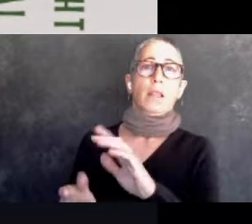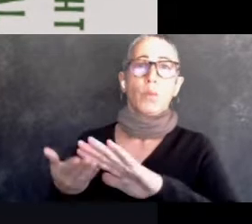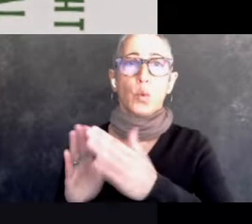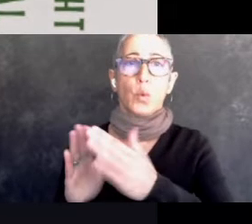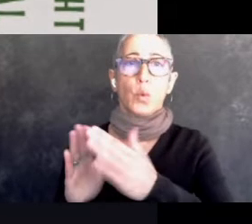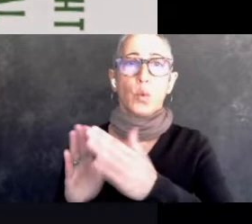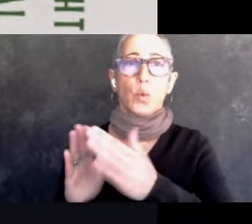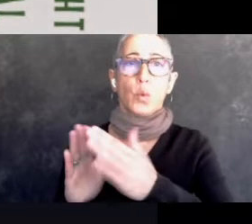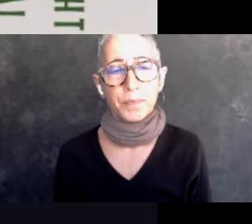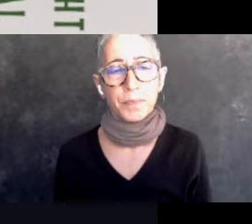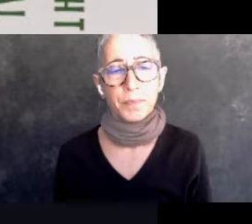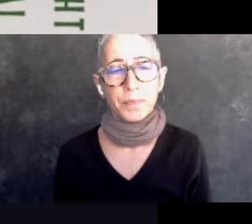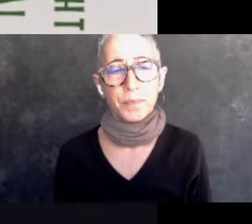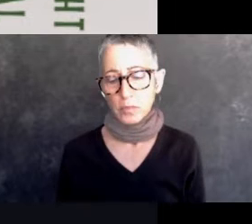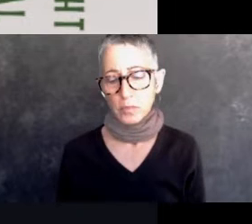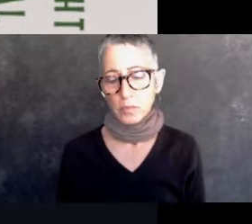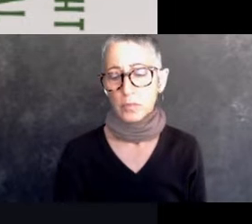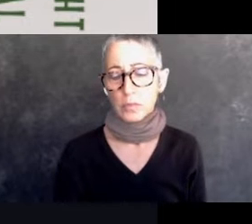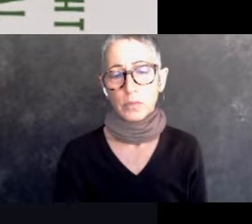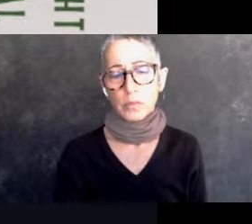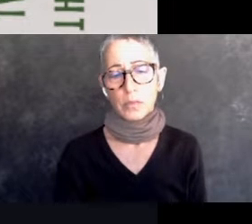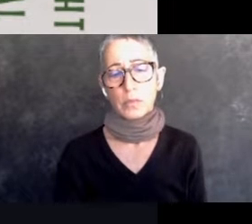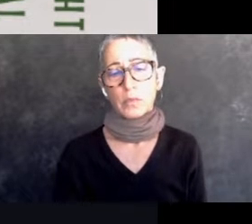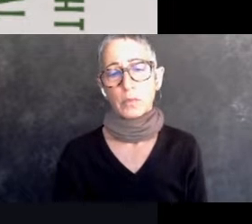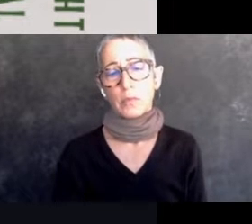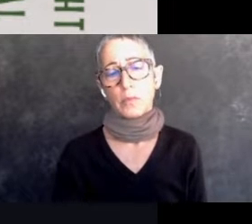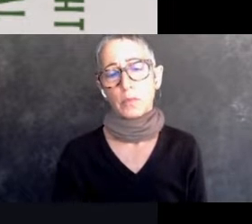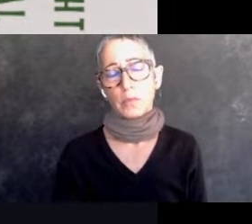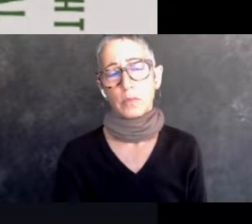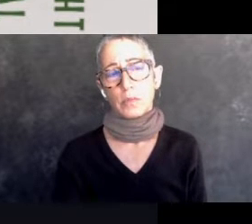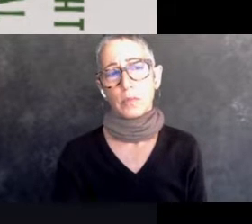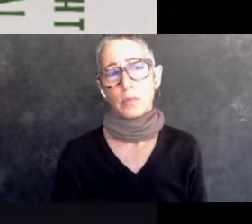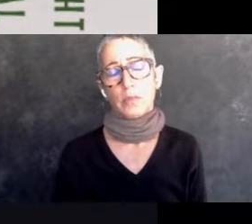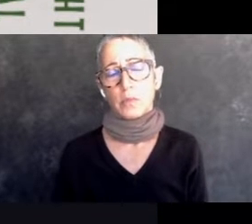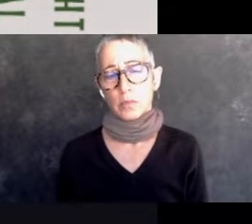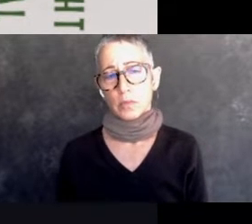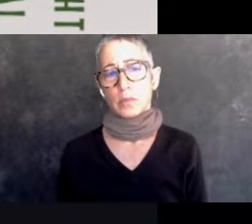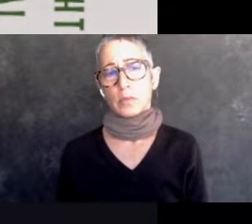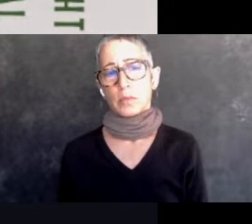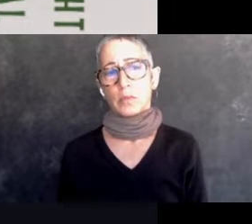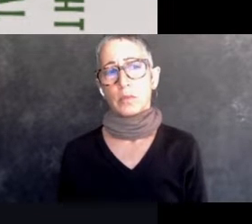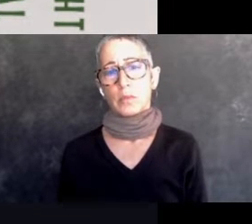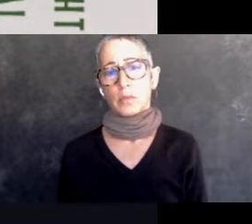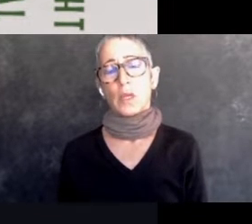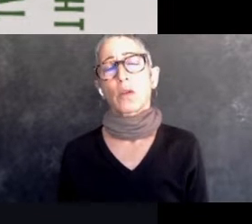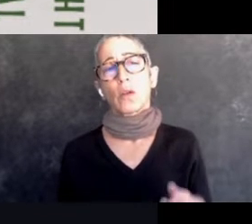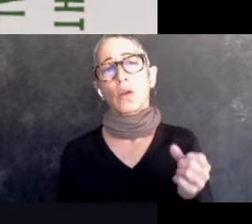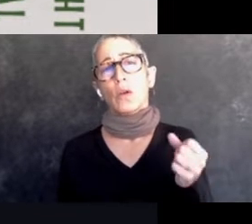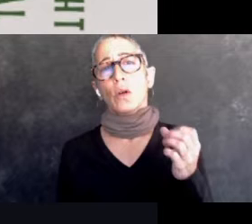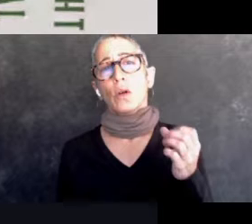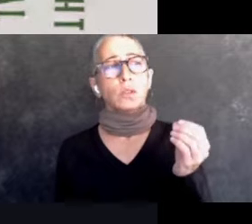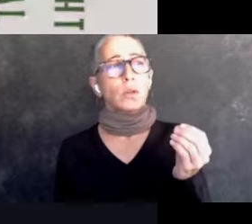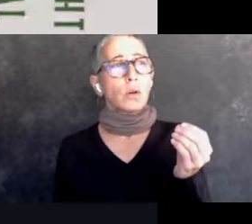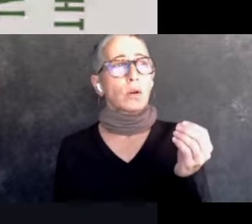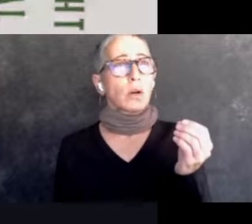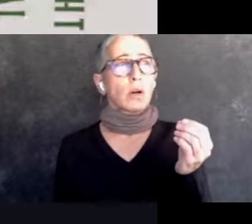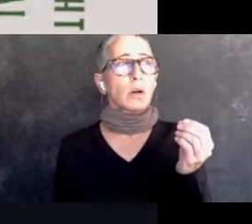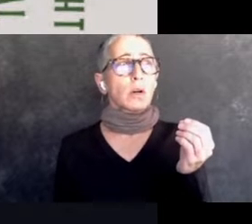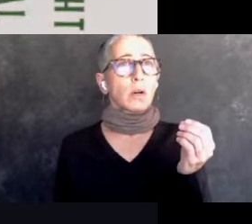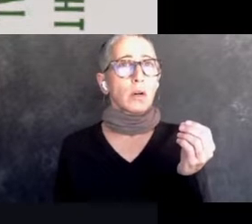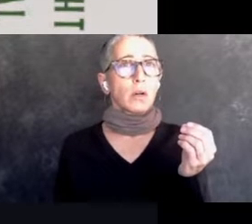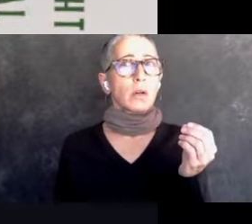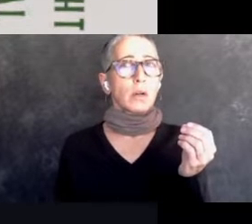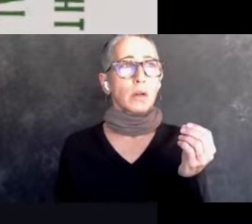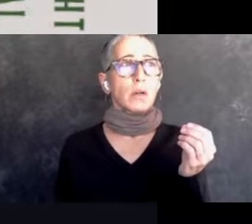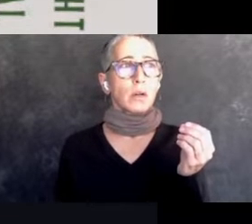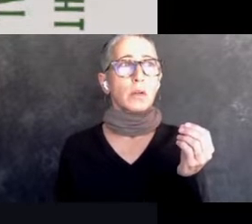the work that I would want done. Um, and, and how I would want it done if